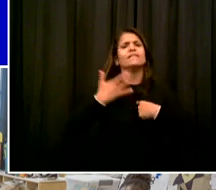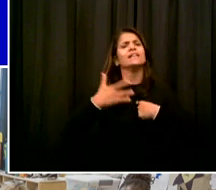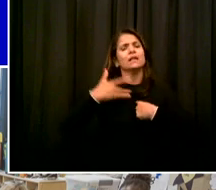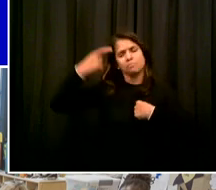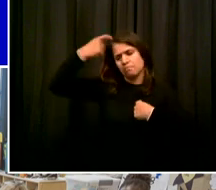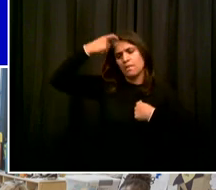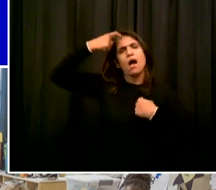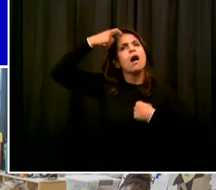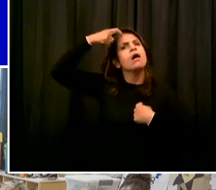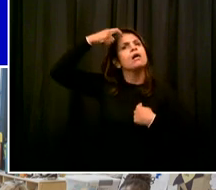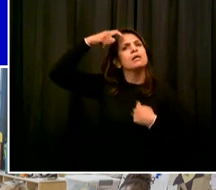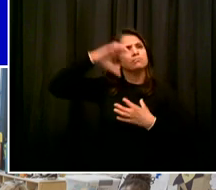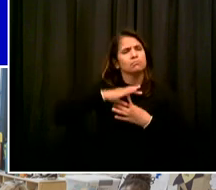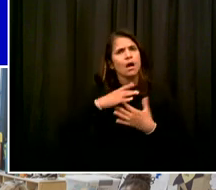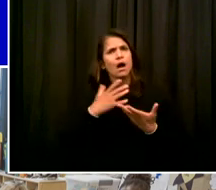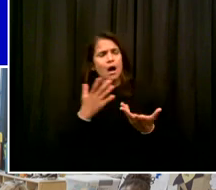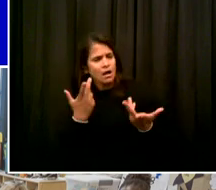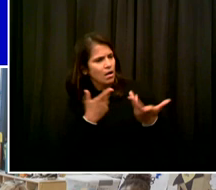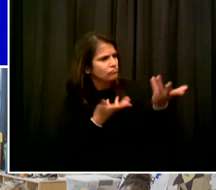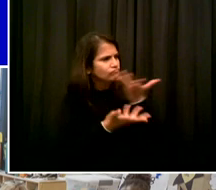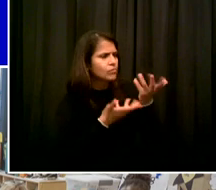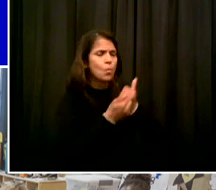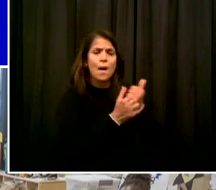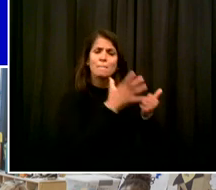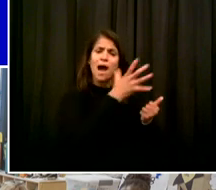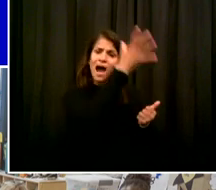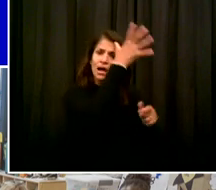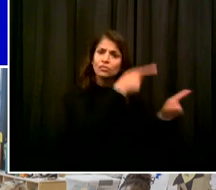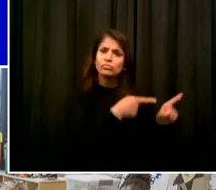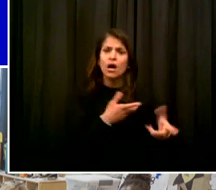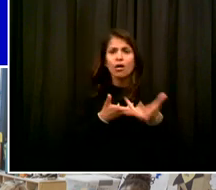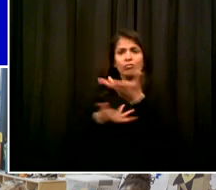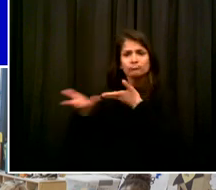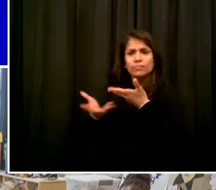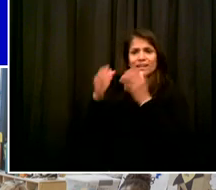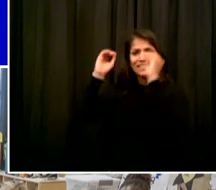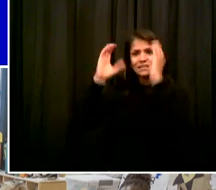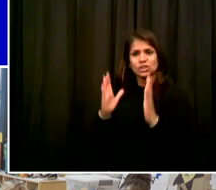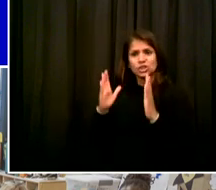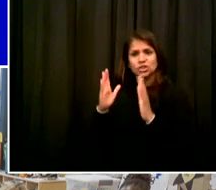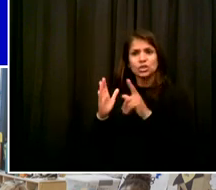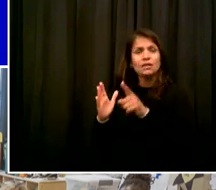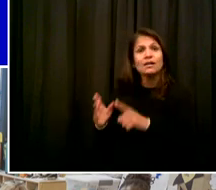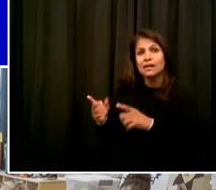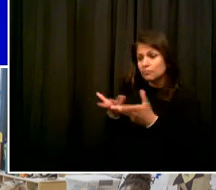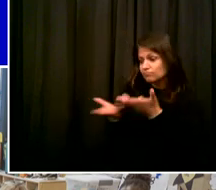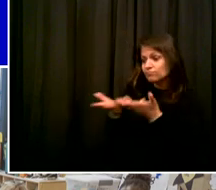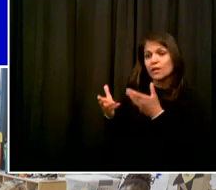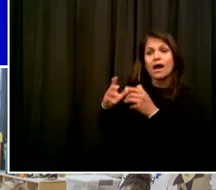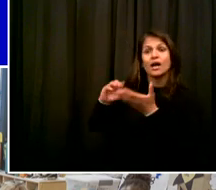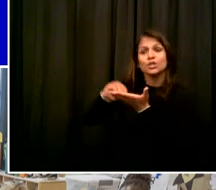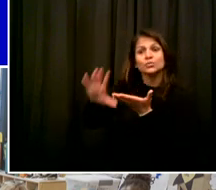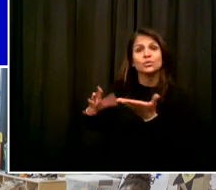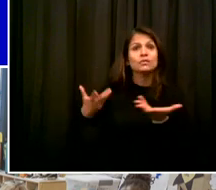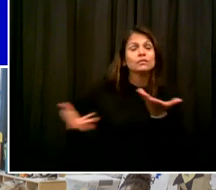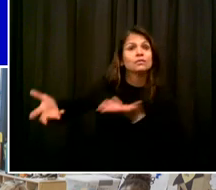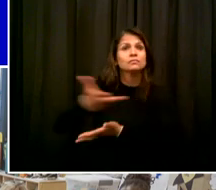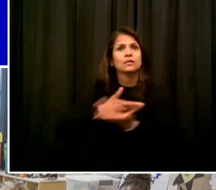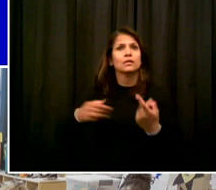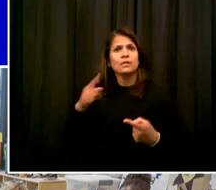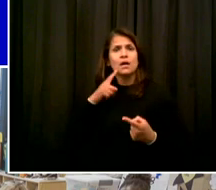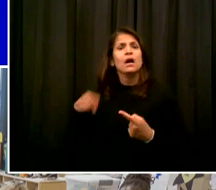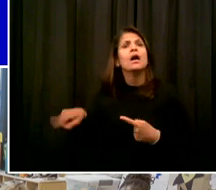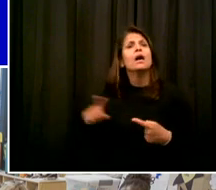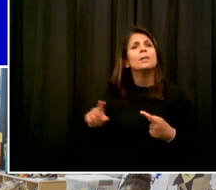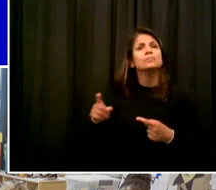On the first days of school, some of our students are going to feel upbeat and joyful. Some will feel lonely. They